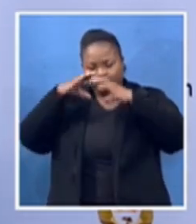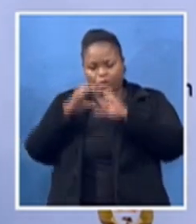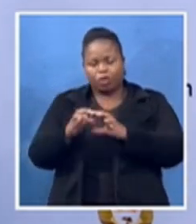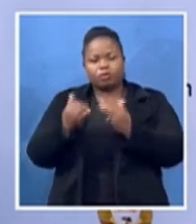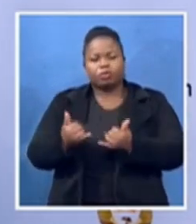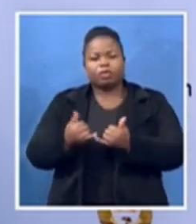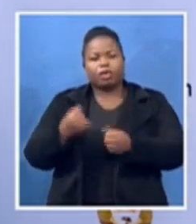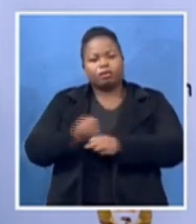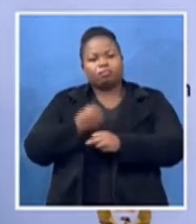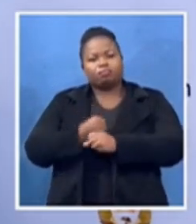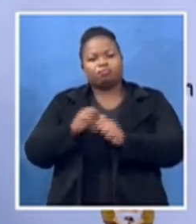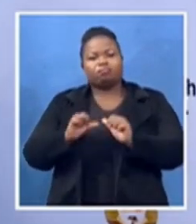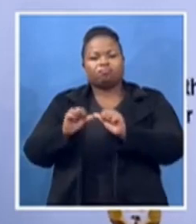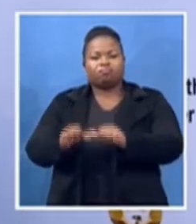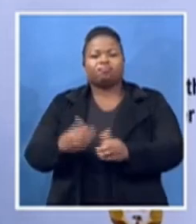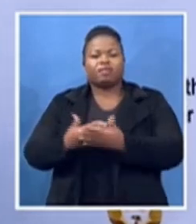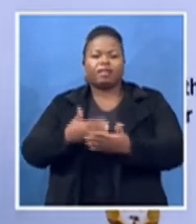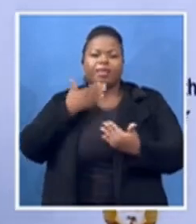job guy car